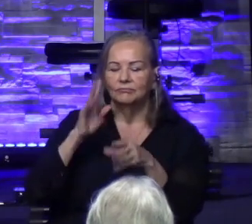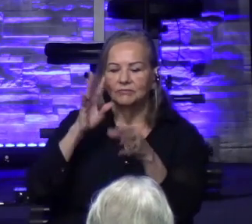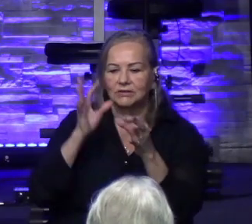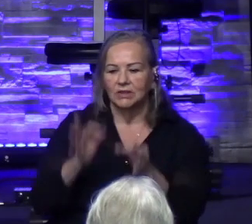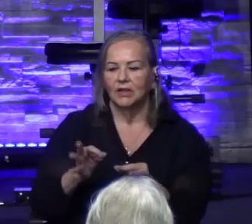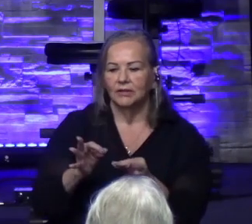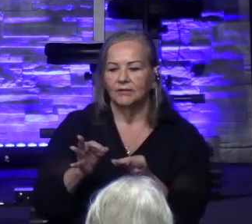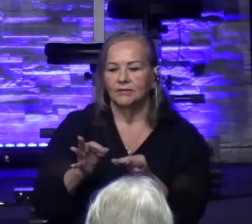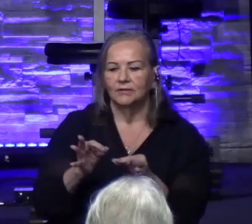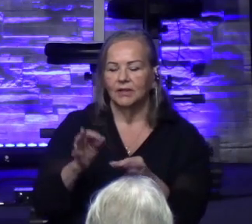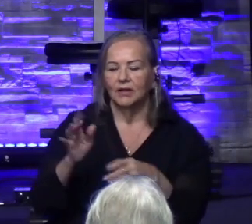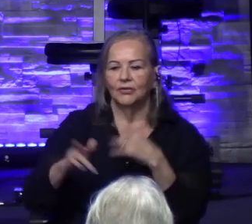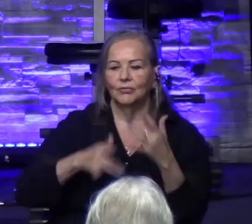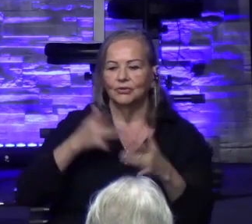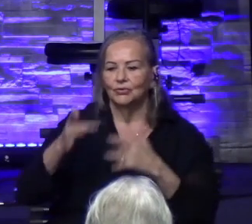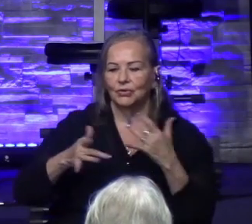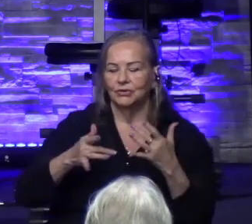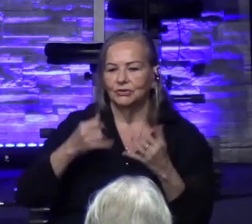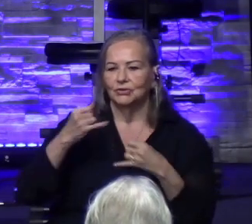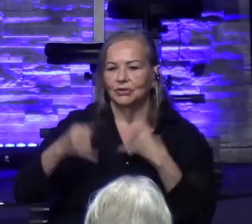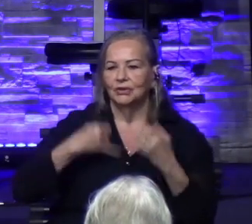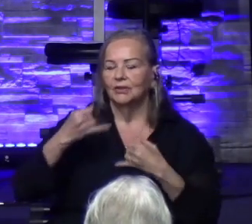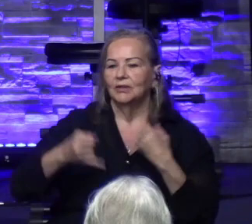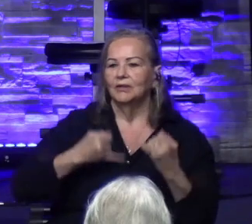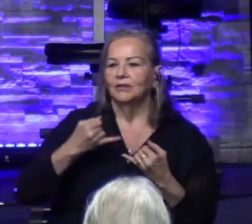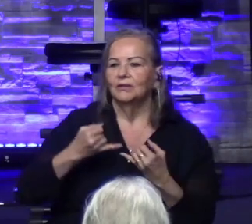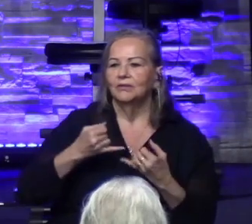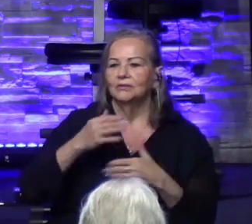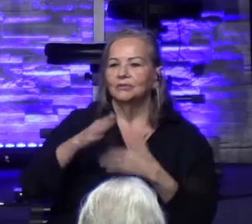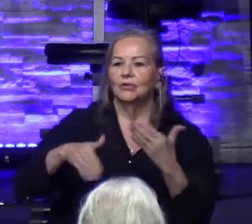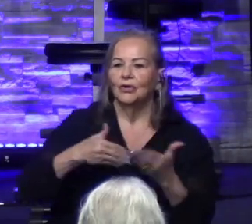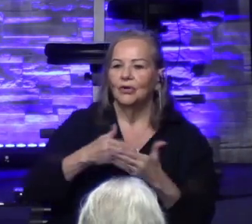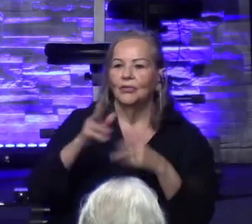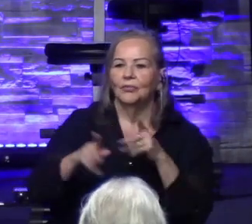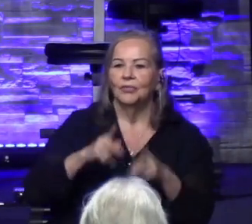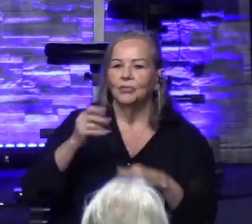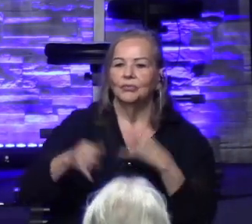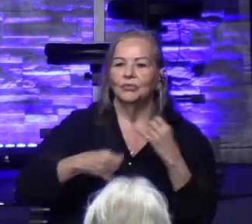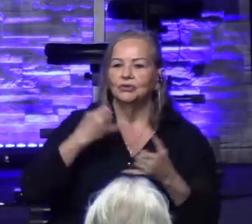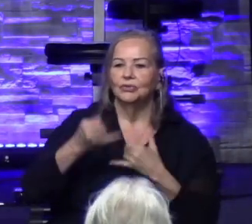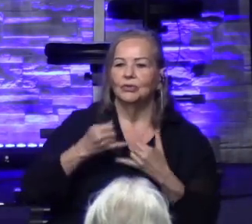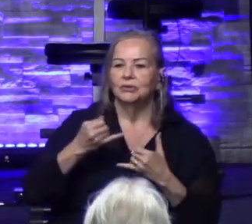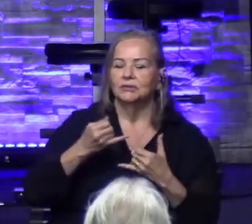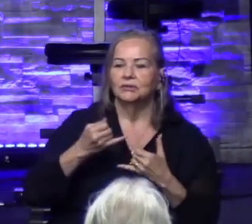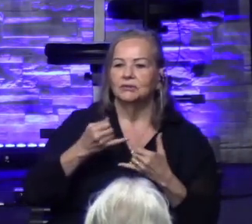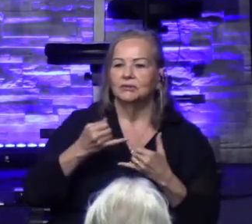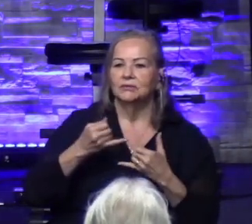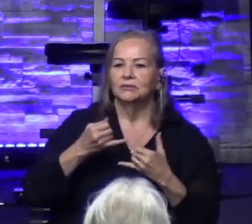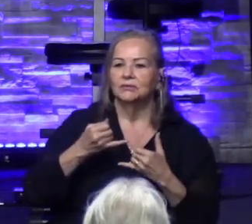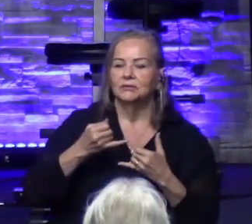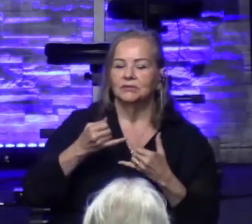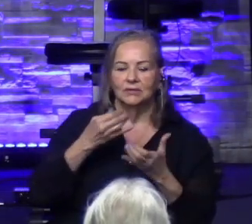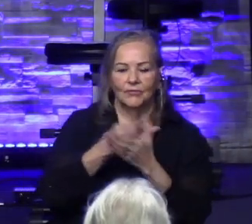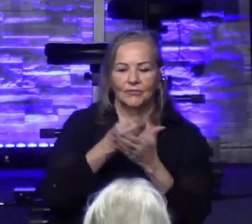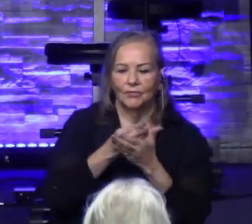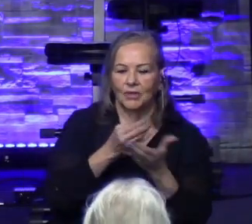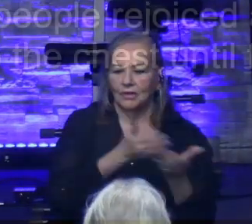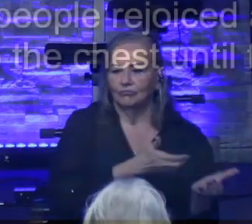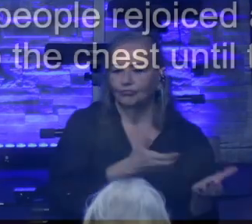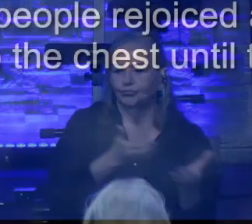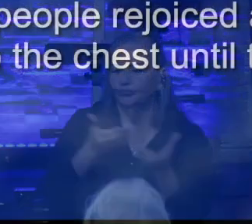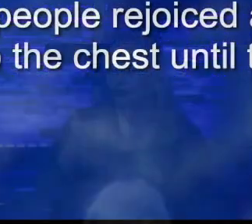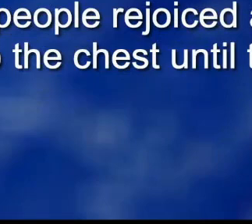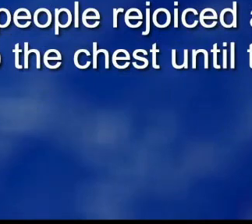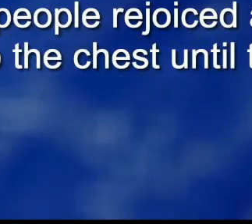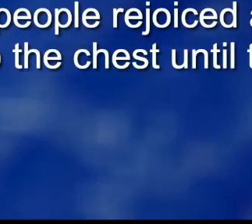money in, or rejoiced and brought in their tax money. So all the people rejoiced. All the people became a part of it. All the people